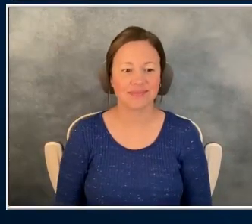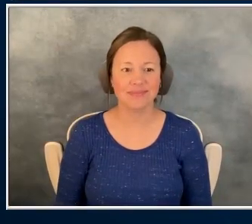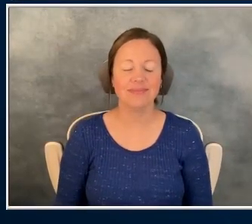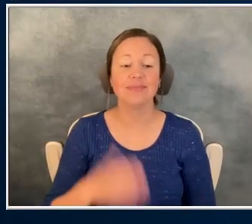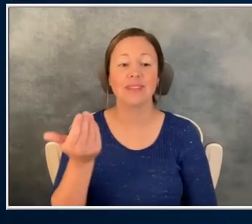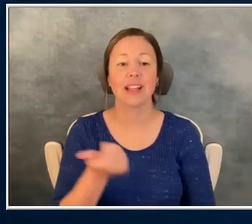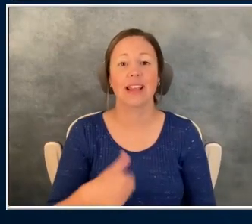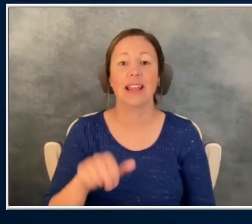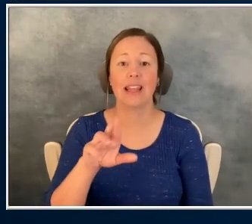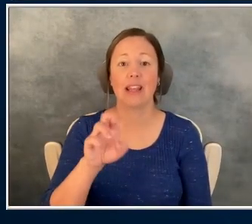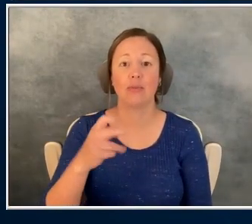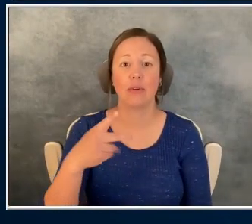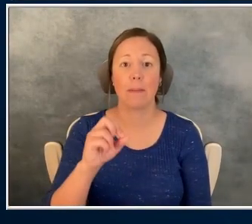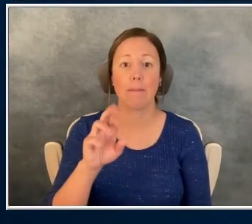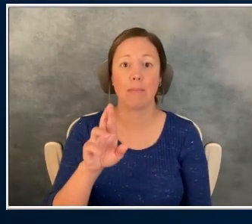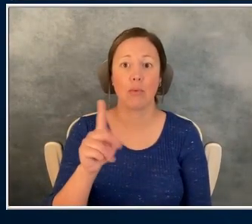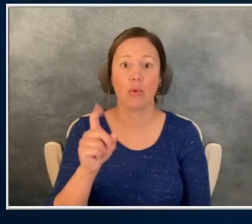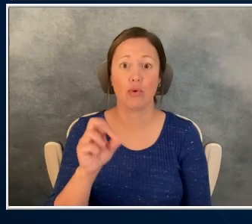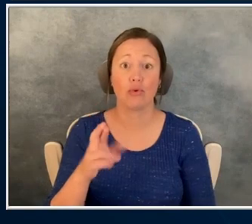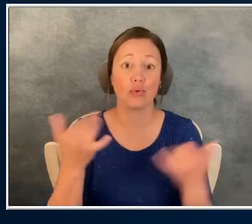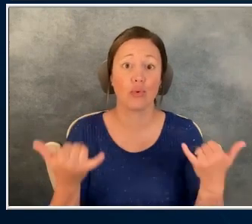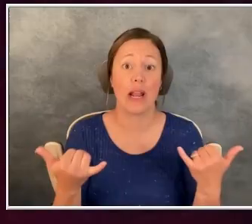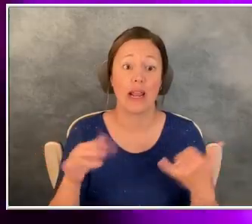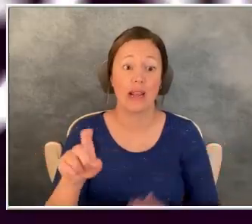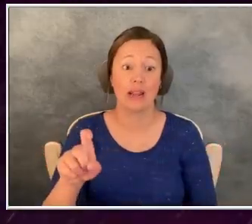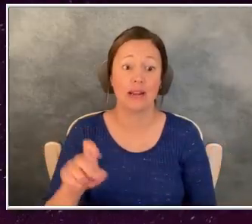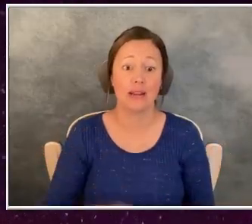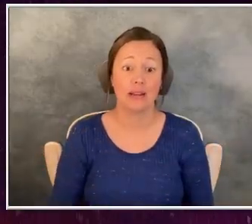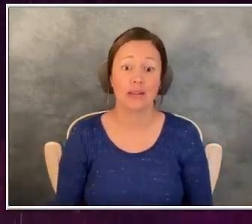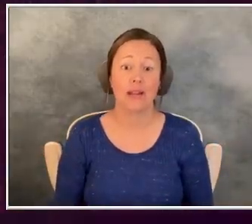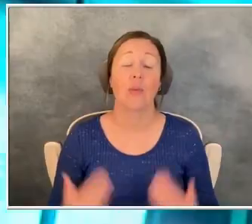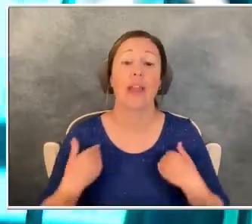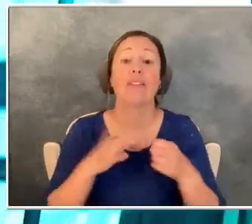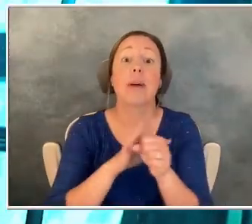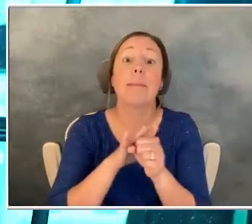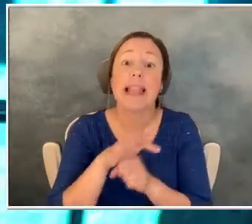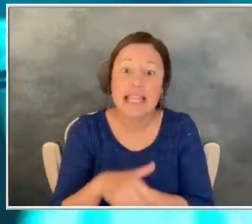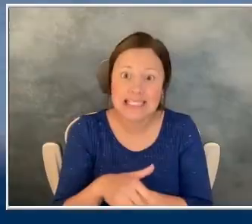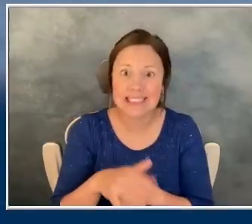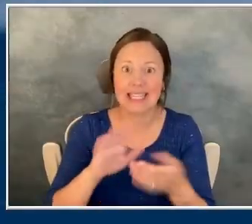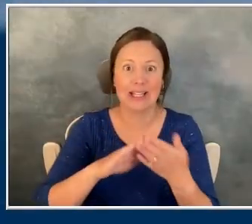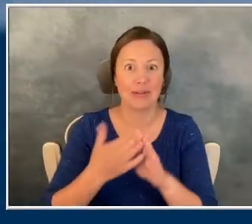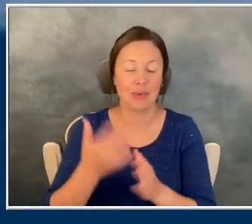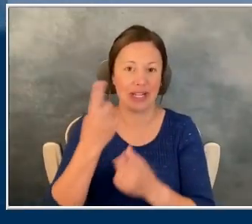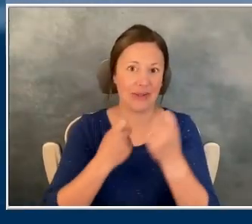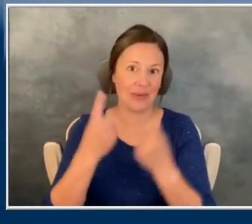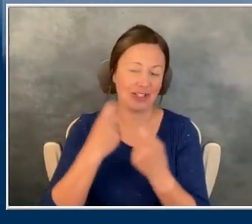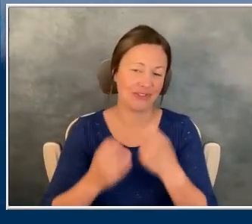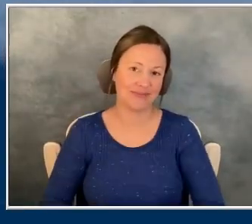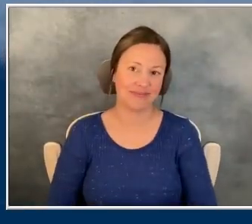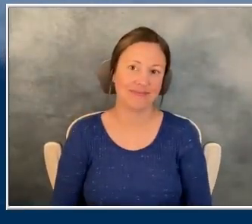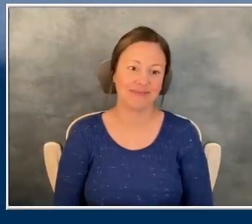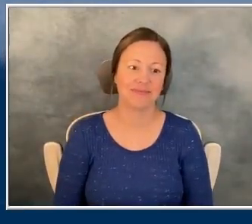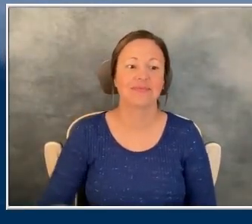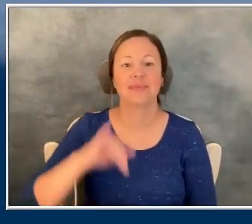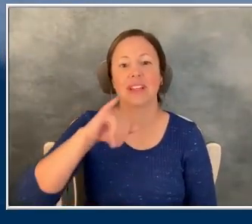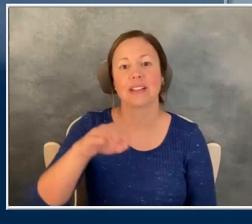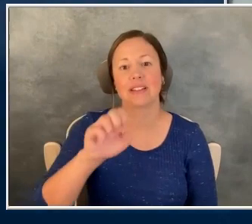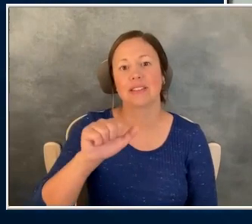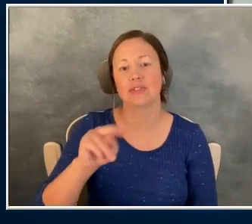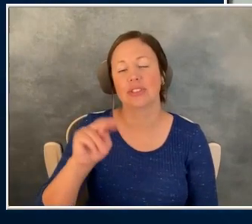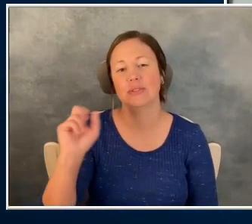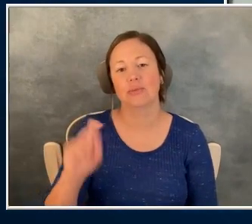questions today. Anyone on the line? We have plenty of our viewer questions from our community. Gene has a question. This is for